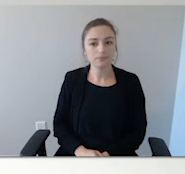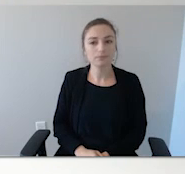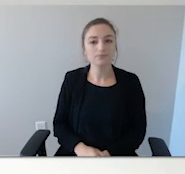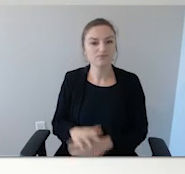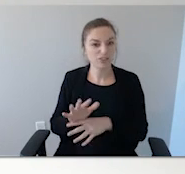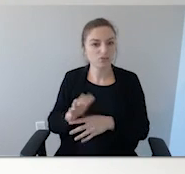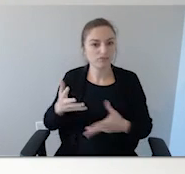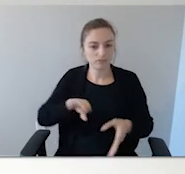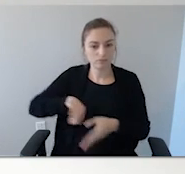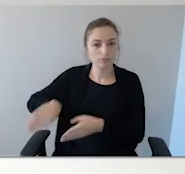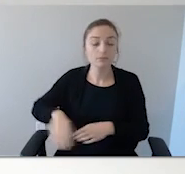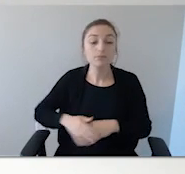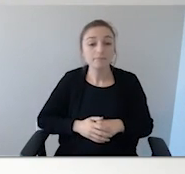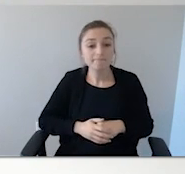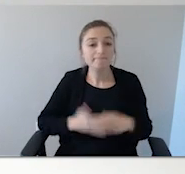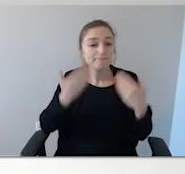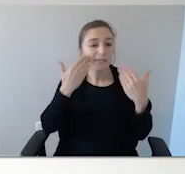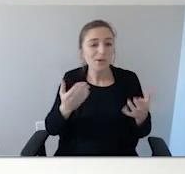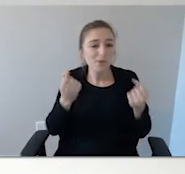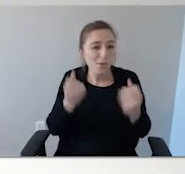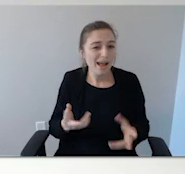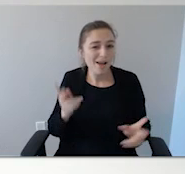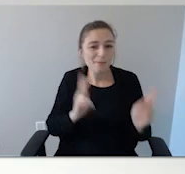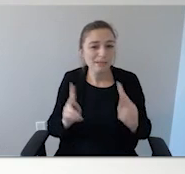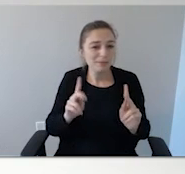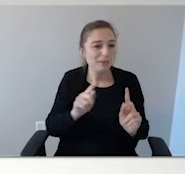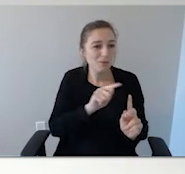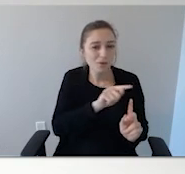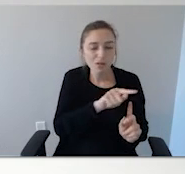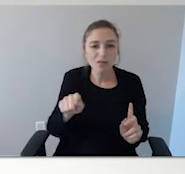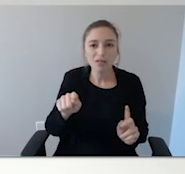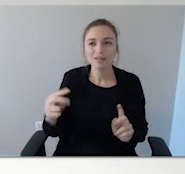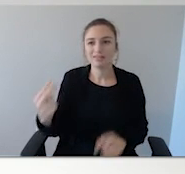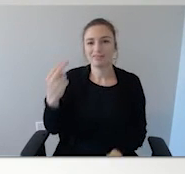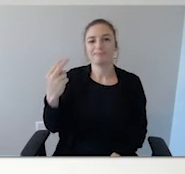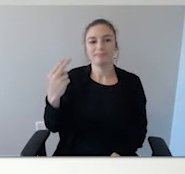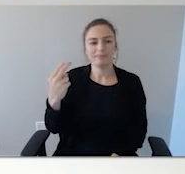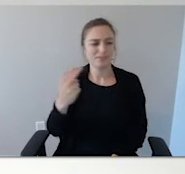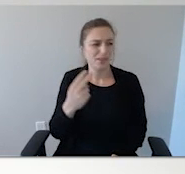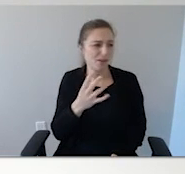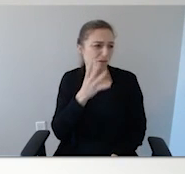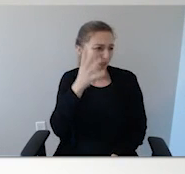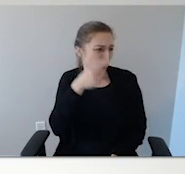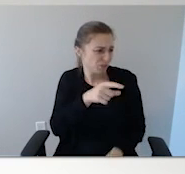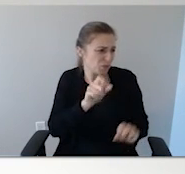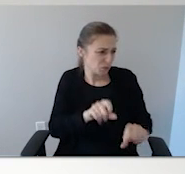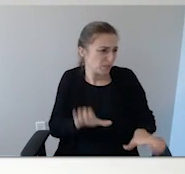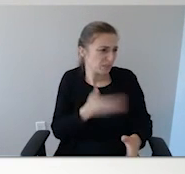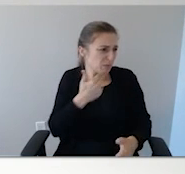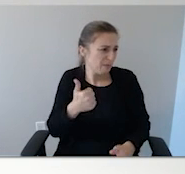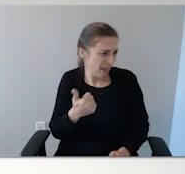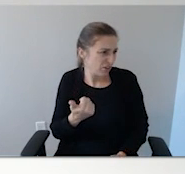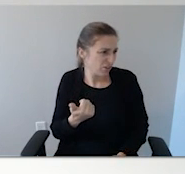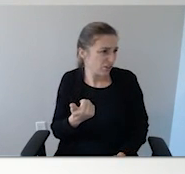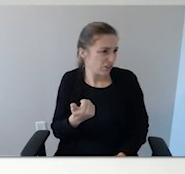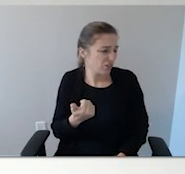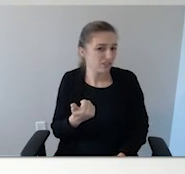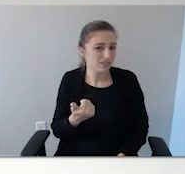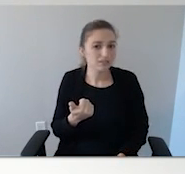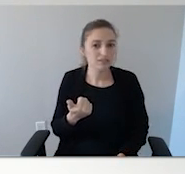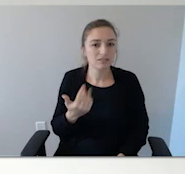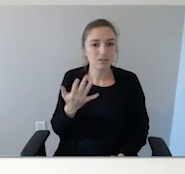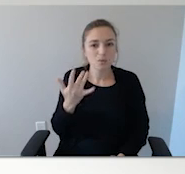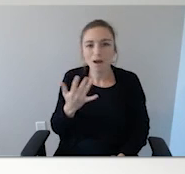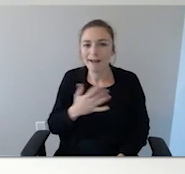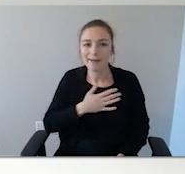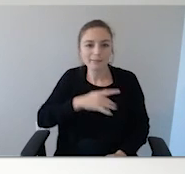So I don't know how many people have looked at us as parents and just think you could do a better job of parenting your child because they're having a meltdown